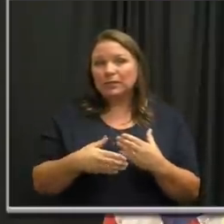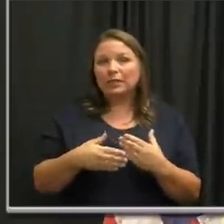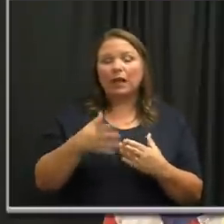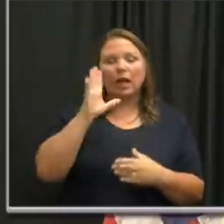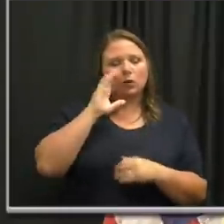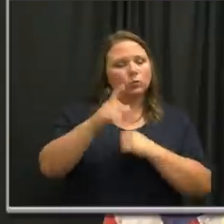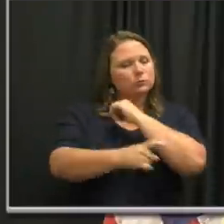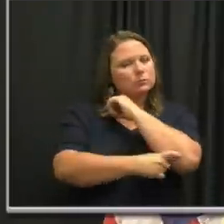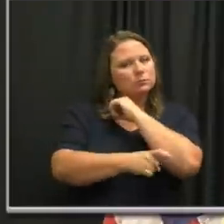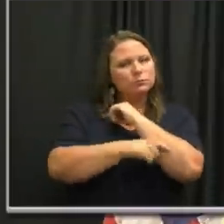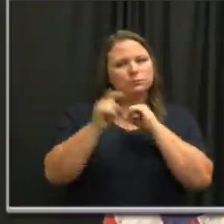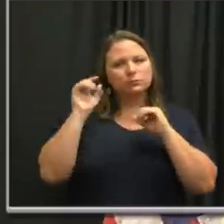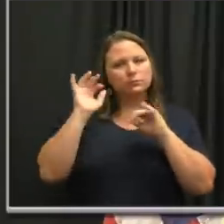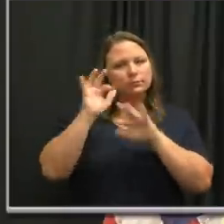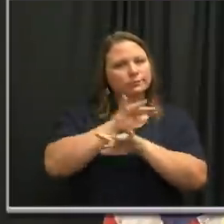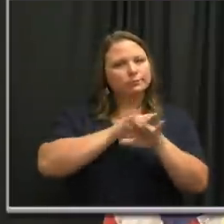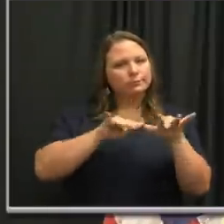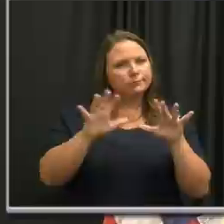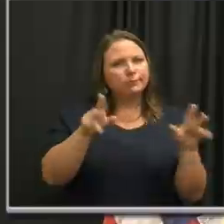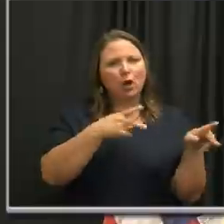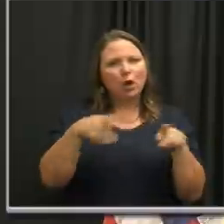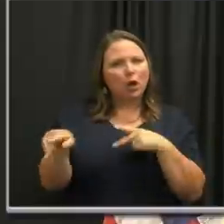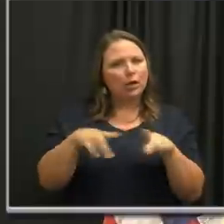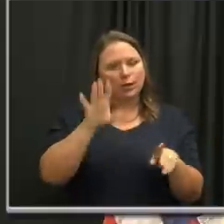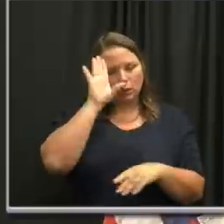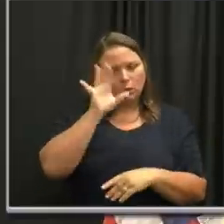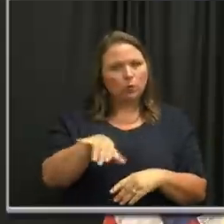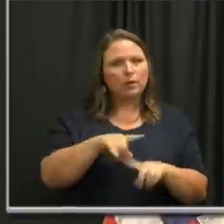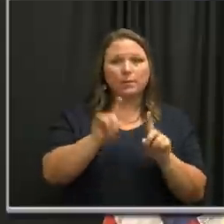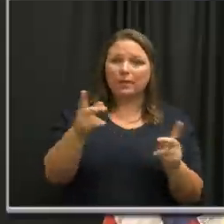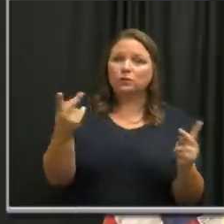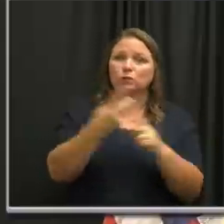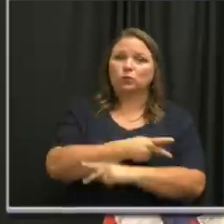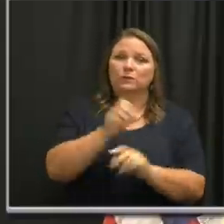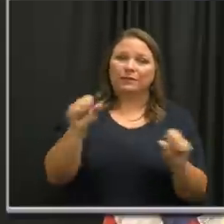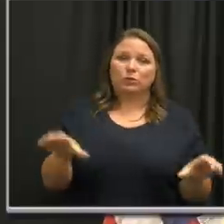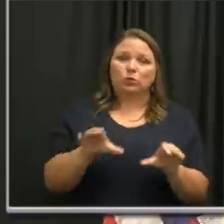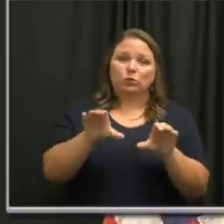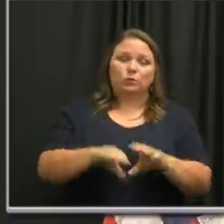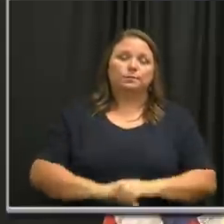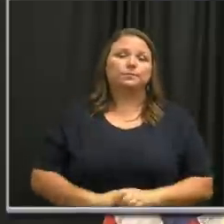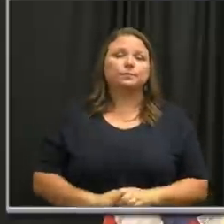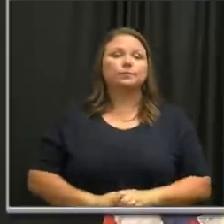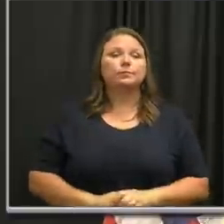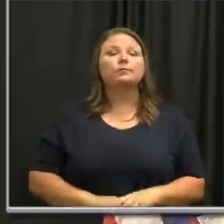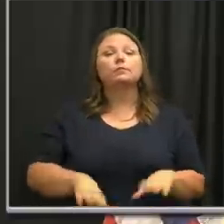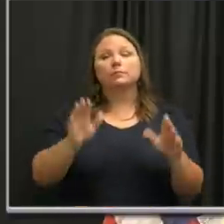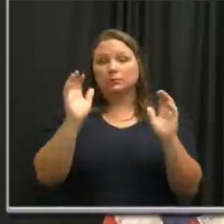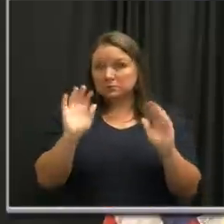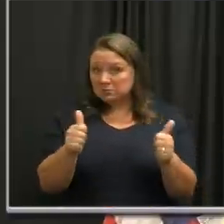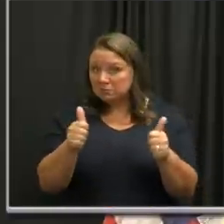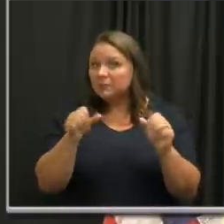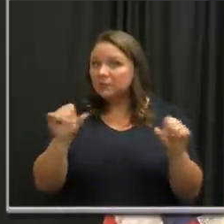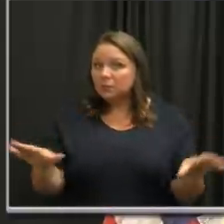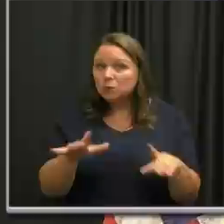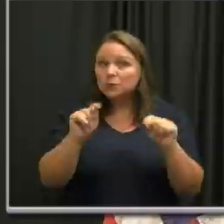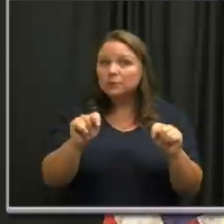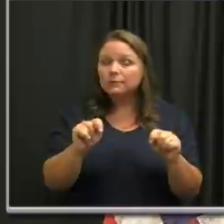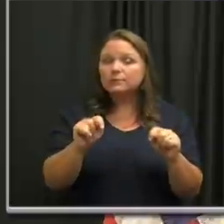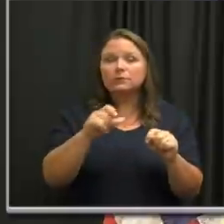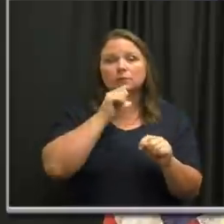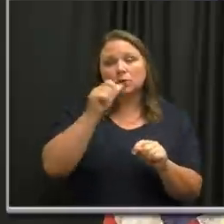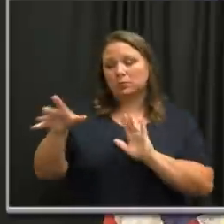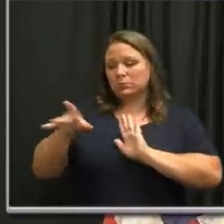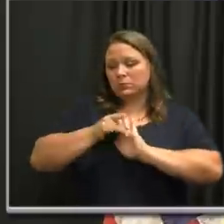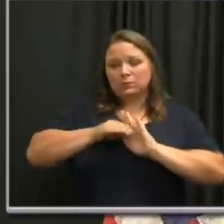temptation to go back to old habits, and that's the worst thing we could possibly do. So Nashville, we got this. Please